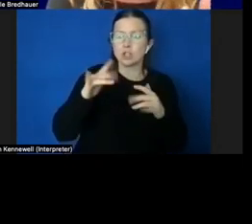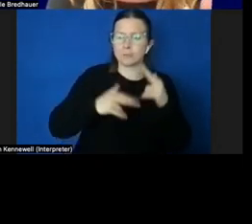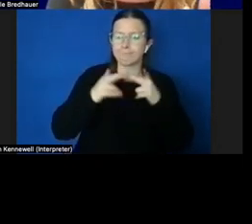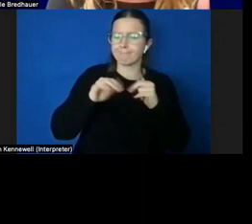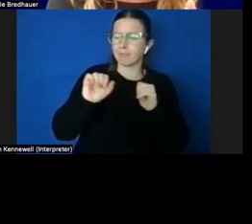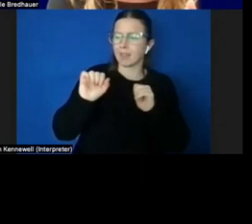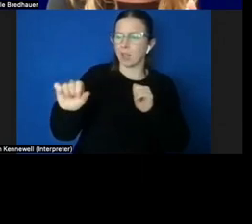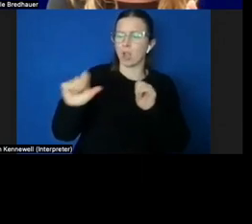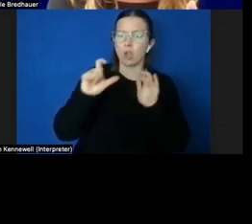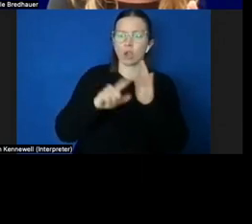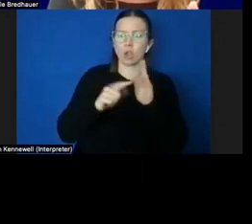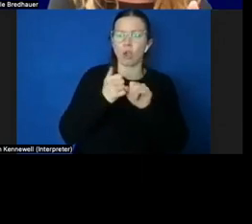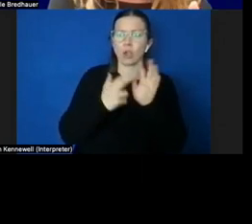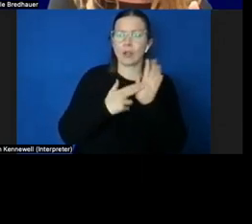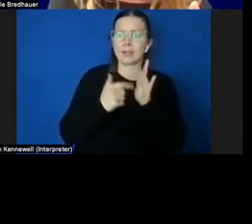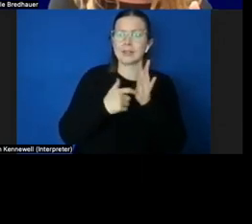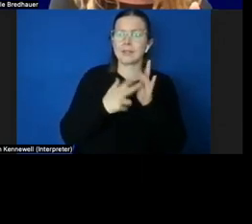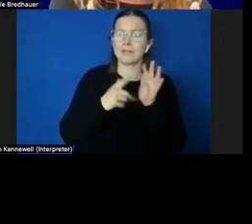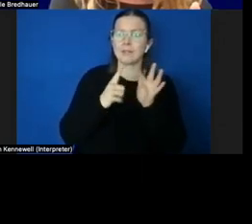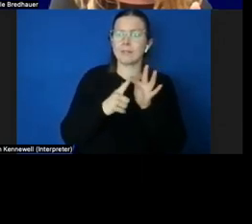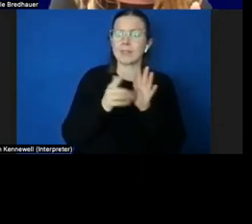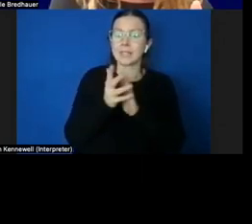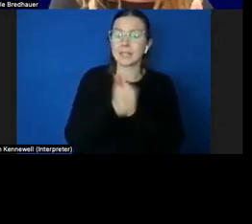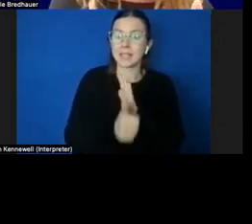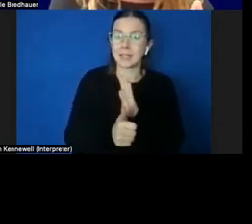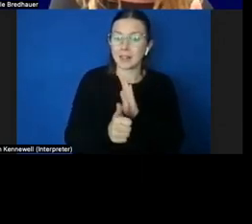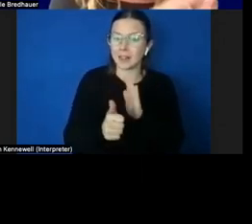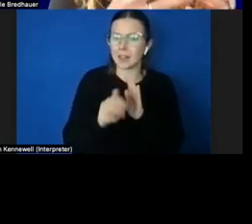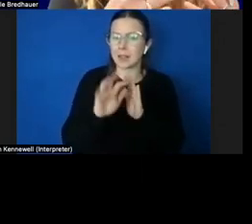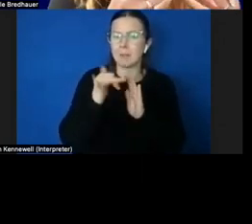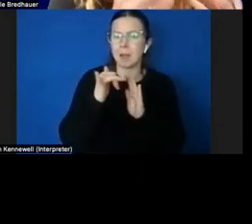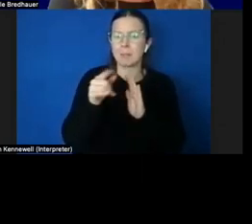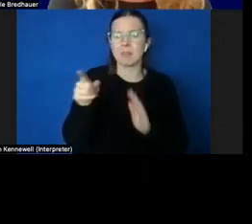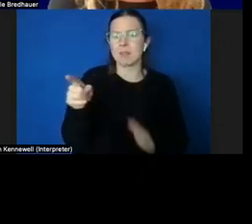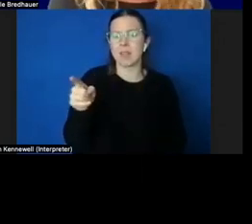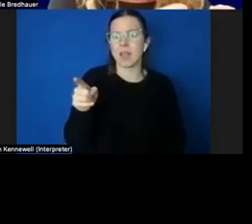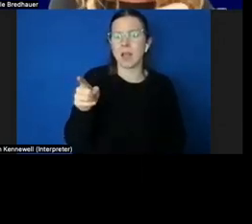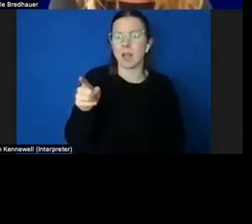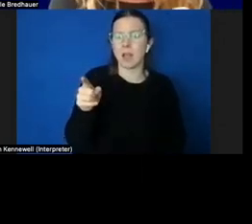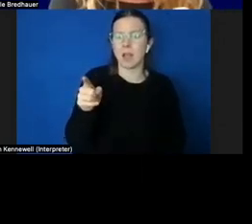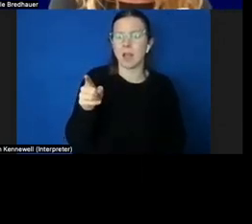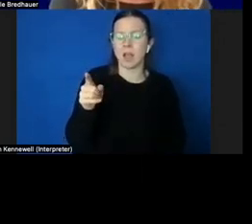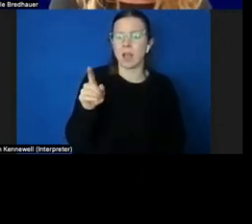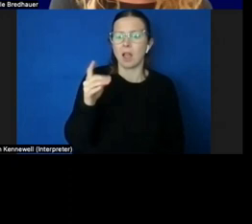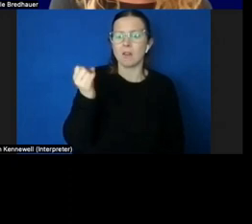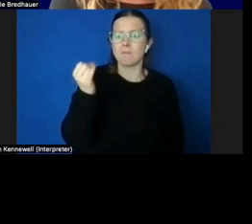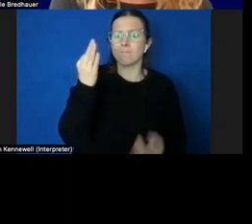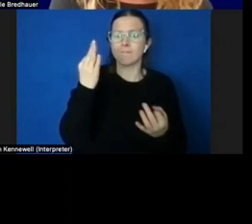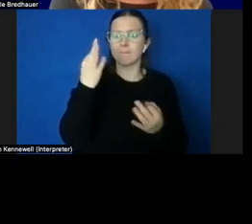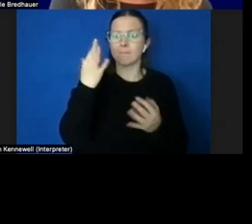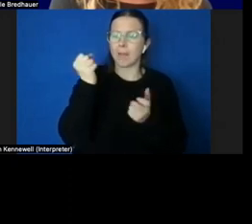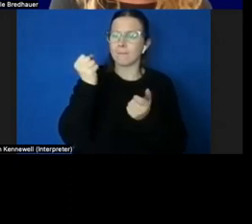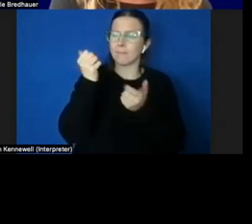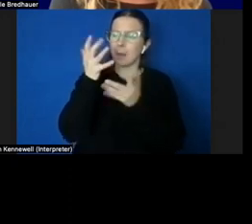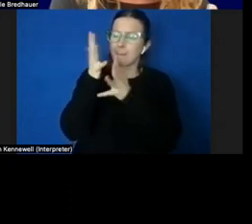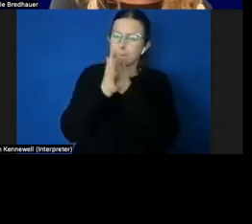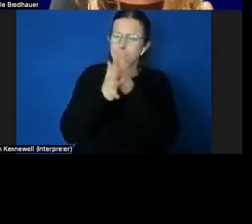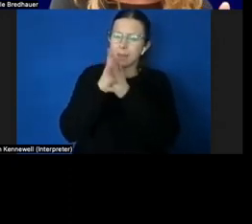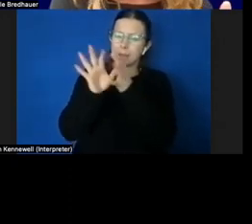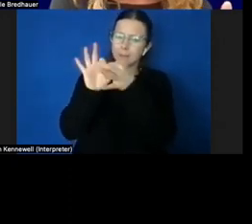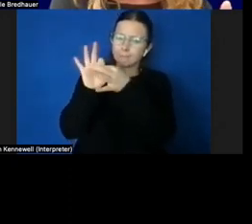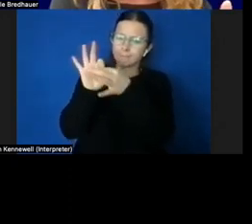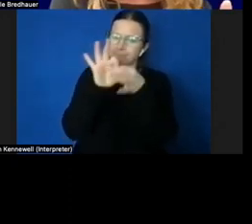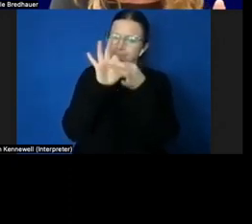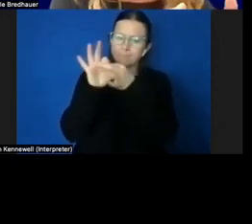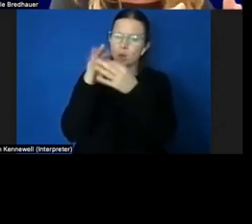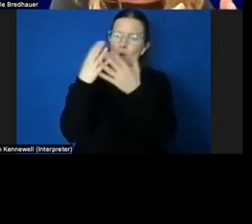they may not have meaning attached to the environment that they're